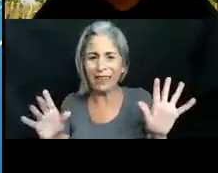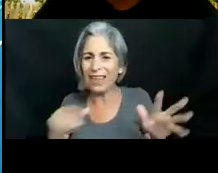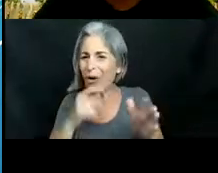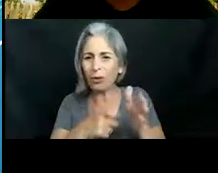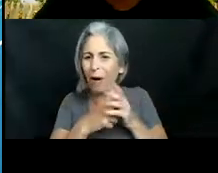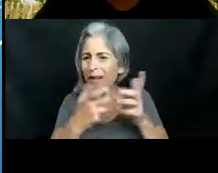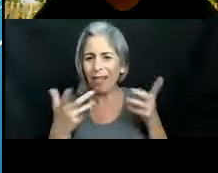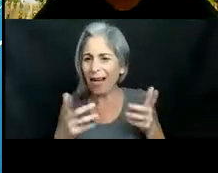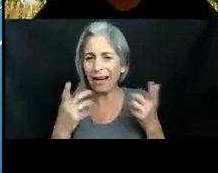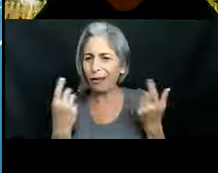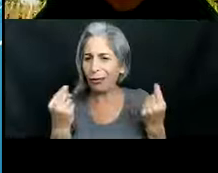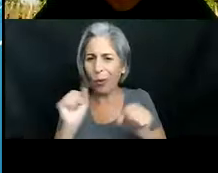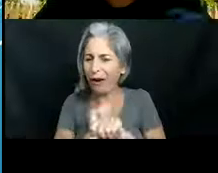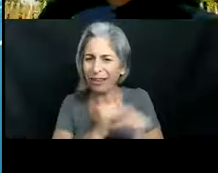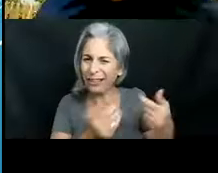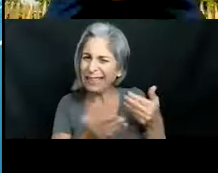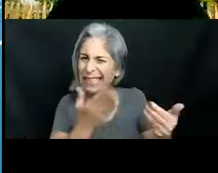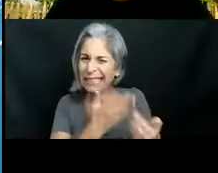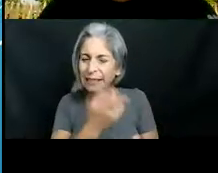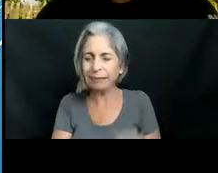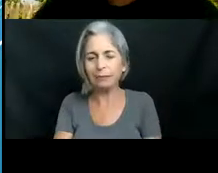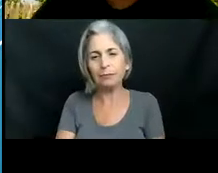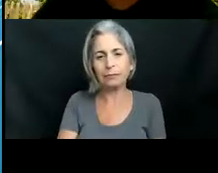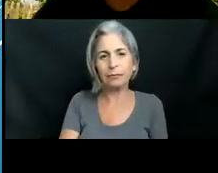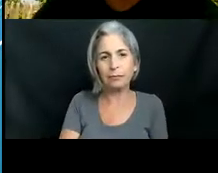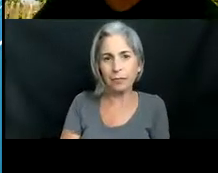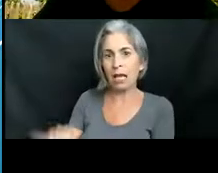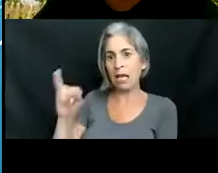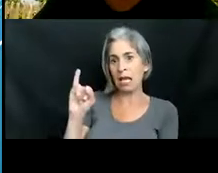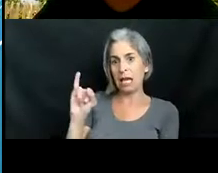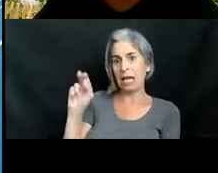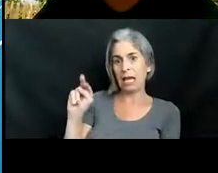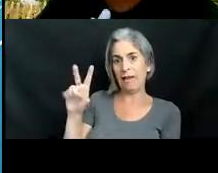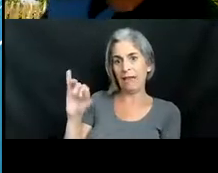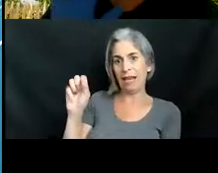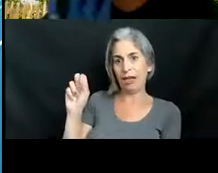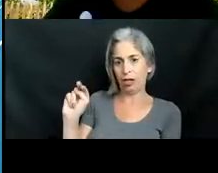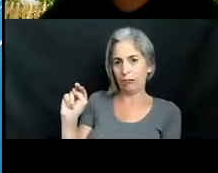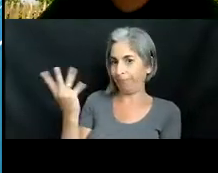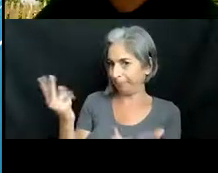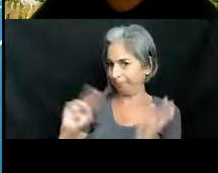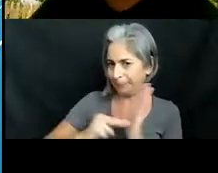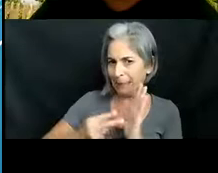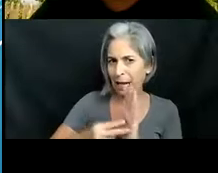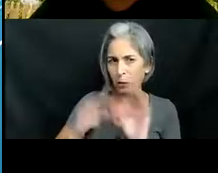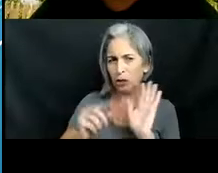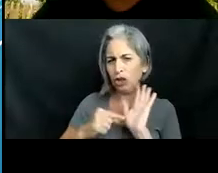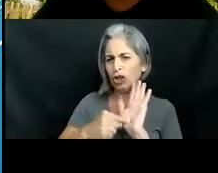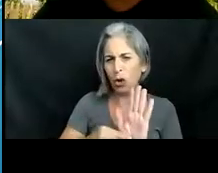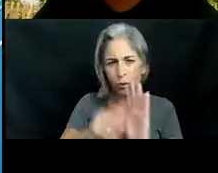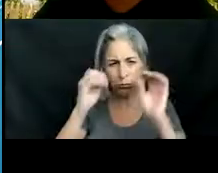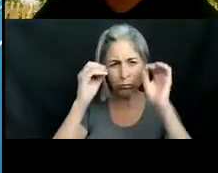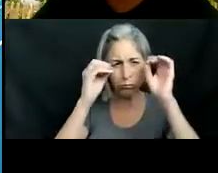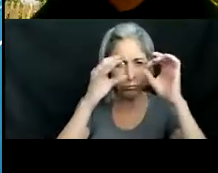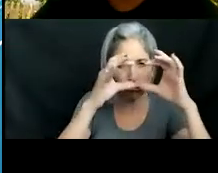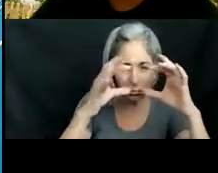um there we go so the invasion um over here we do have a little infographic but i'll zoom in on that later you don't have to pay too much